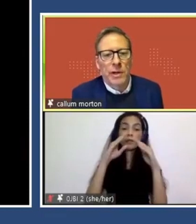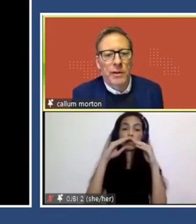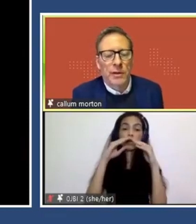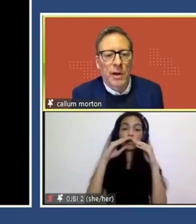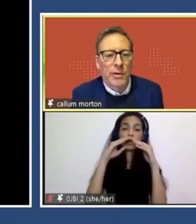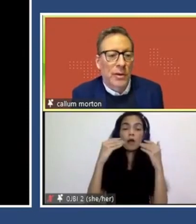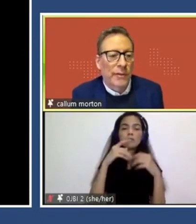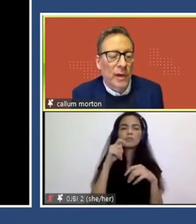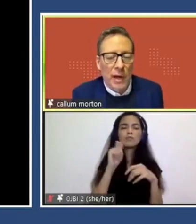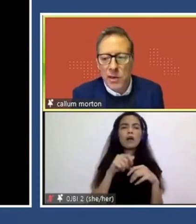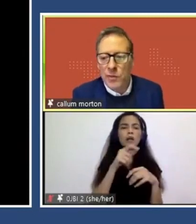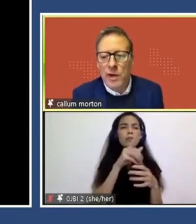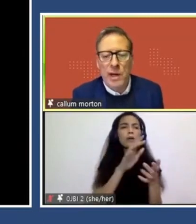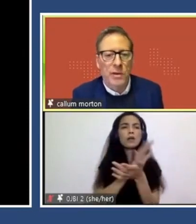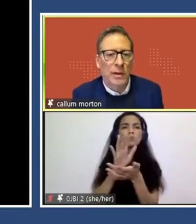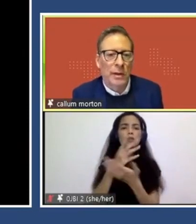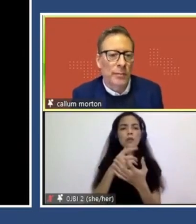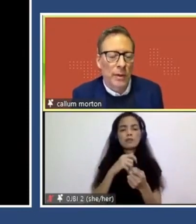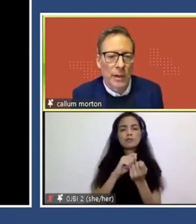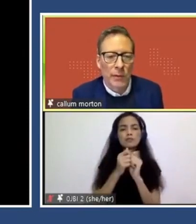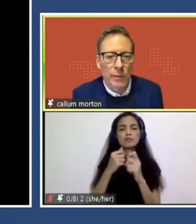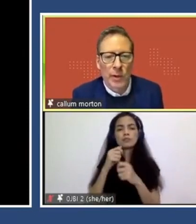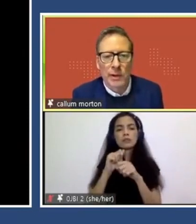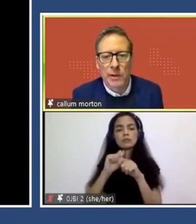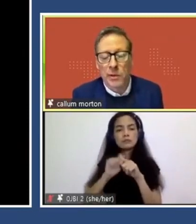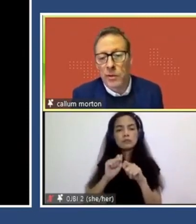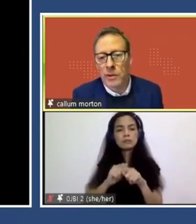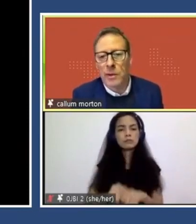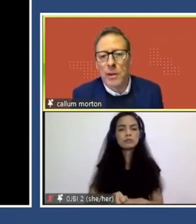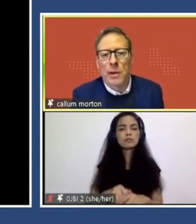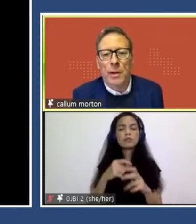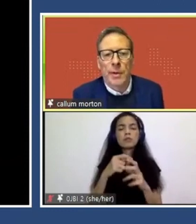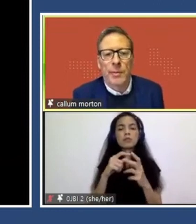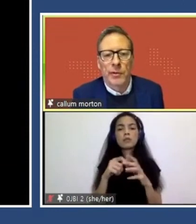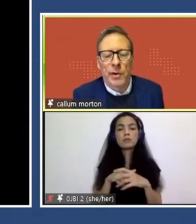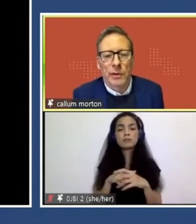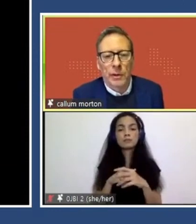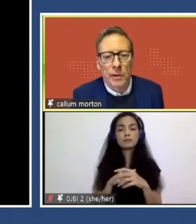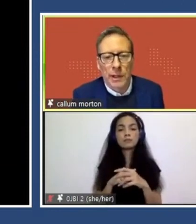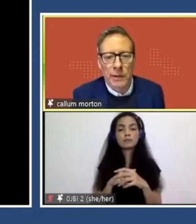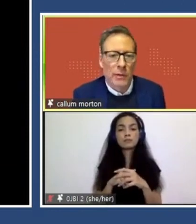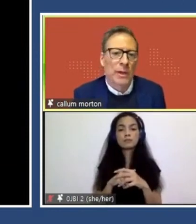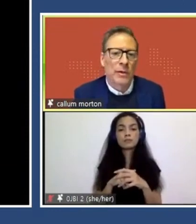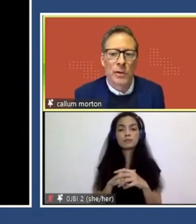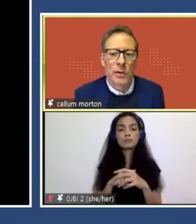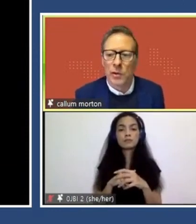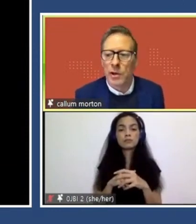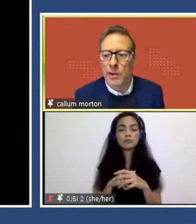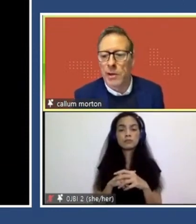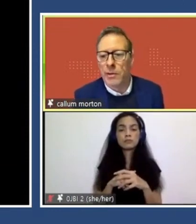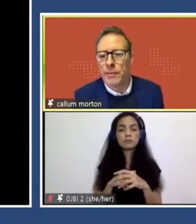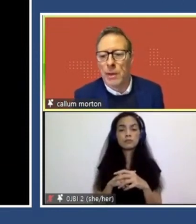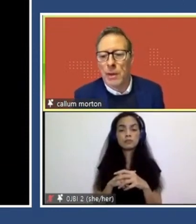of the concrete design uses fly ash. Fly ash is a kind of new product that's used in, um, that's been trialed a lot in kind